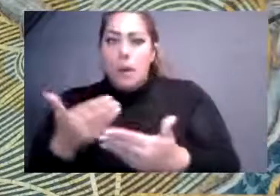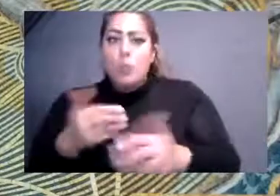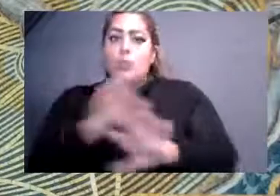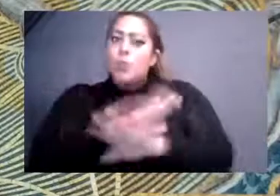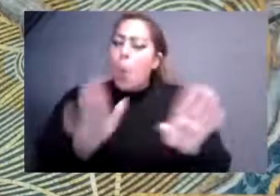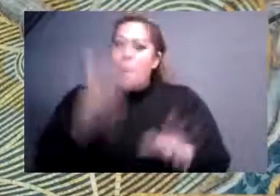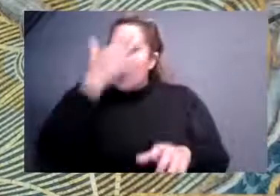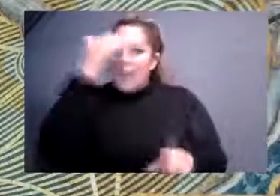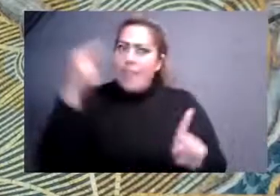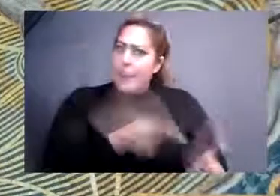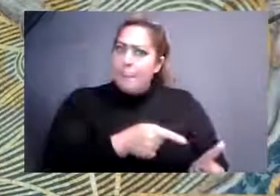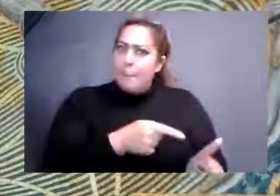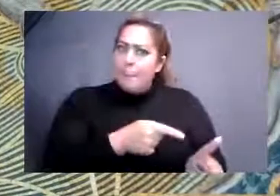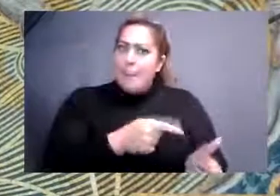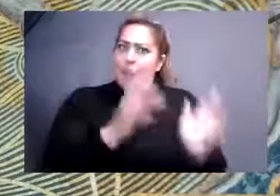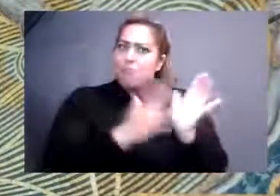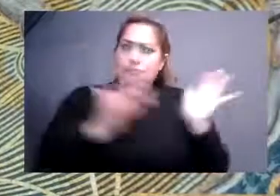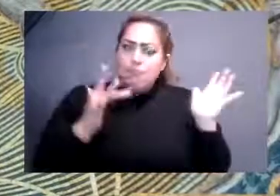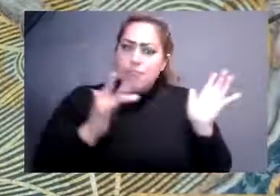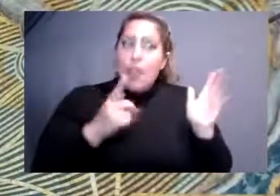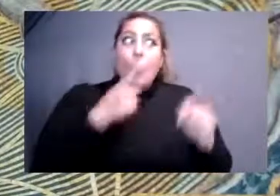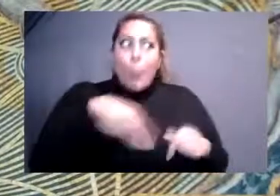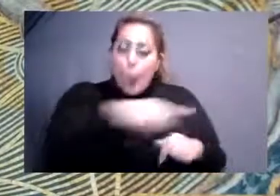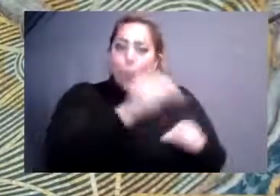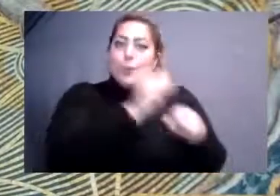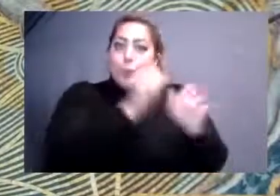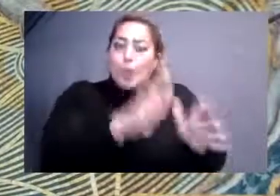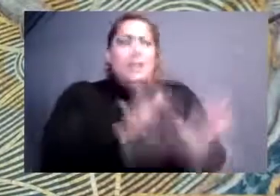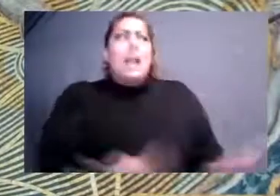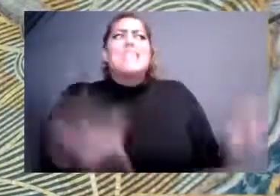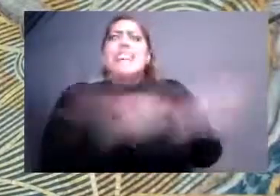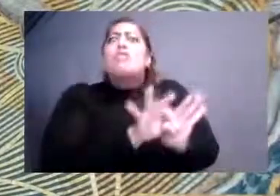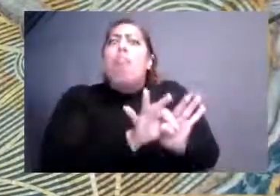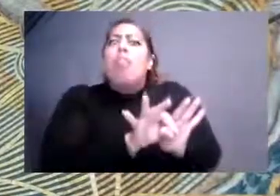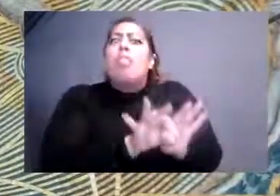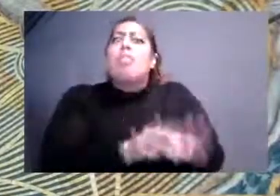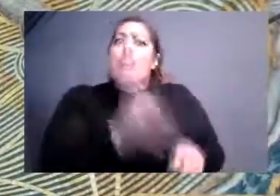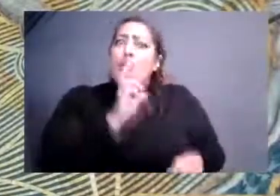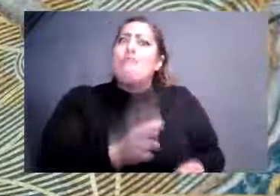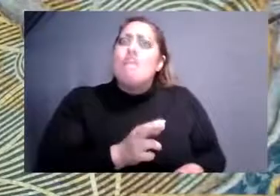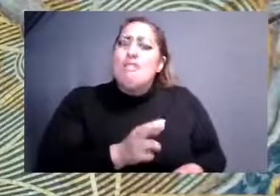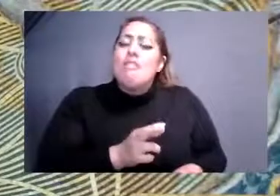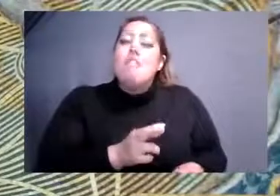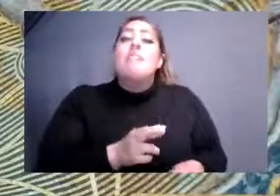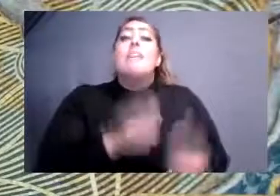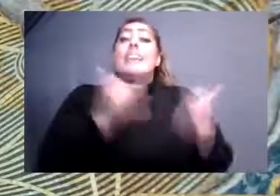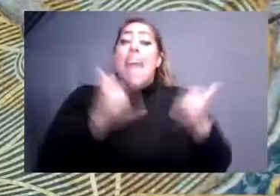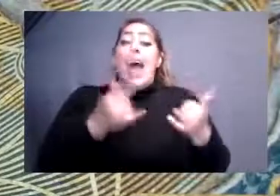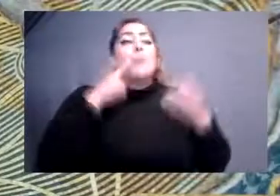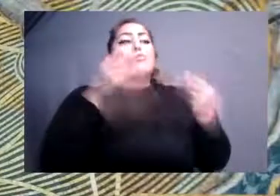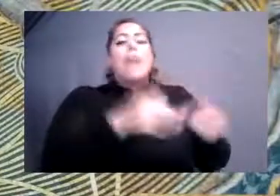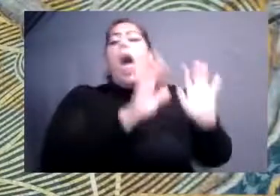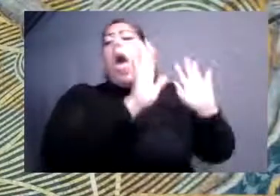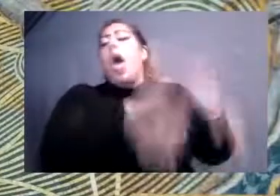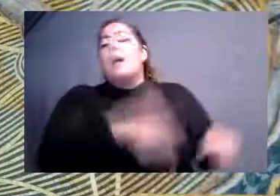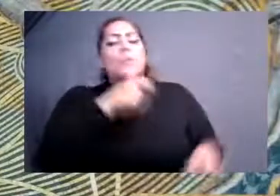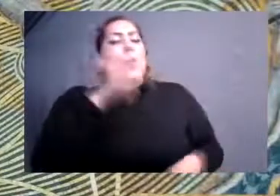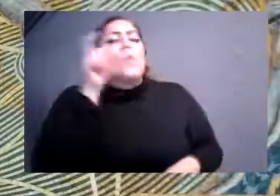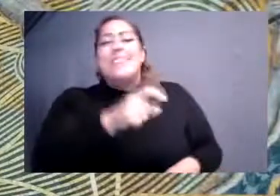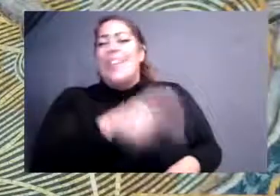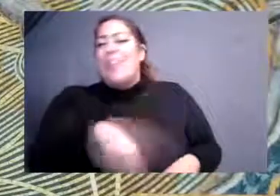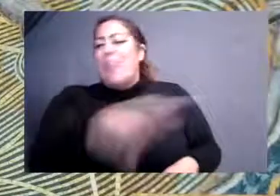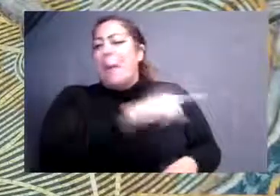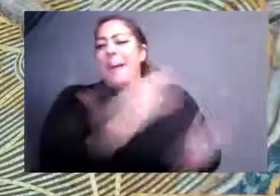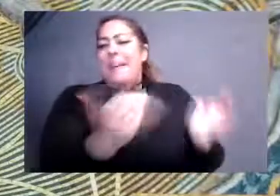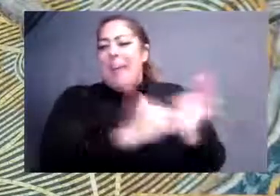seeing that, you know, workers were told they were essential and then are now being treated as expendable, especially when we